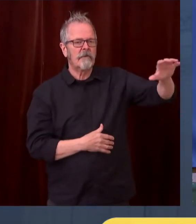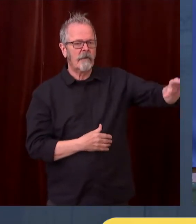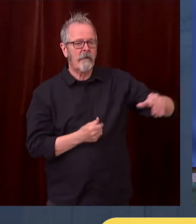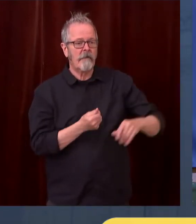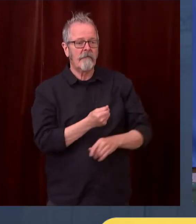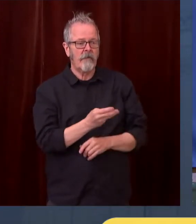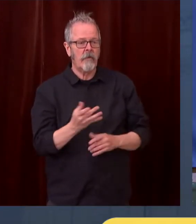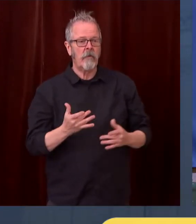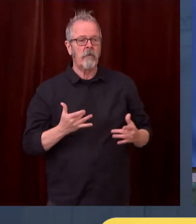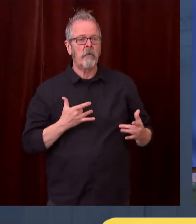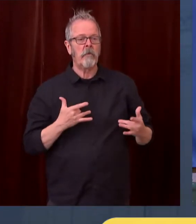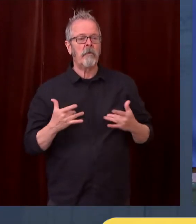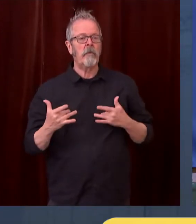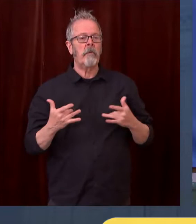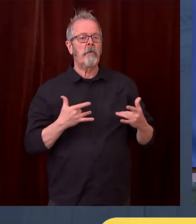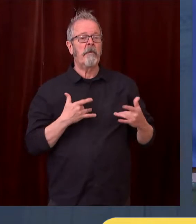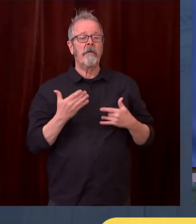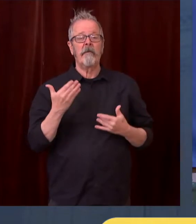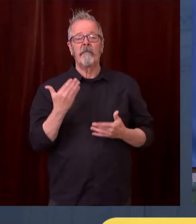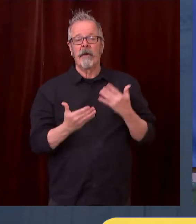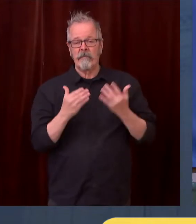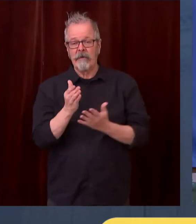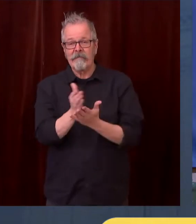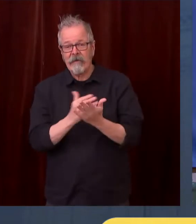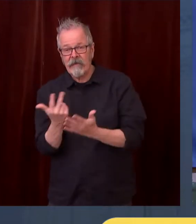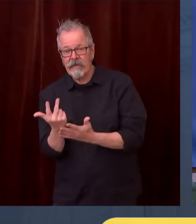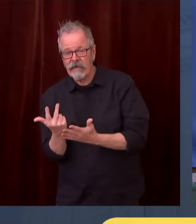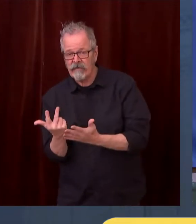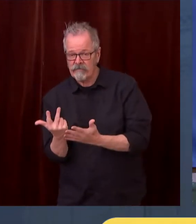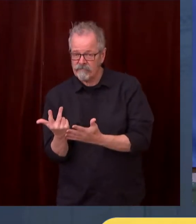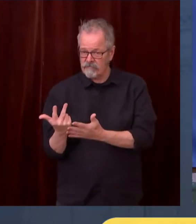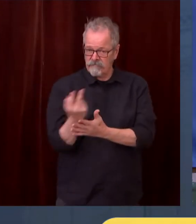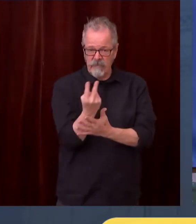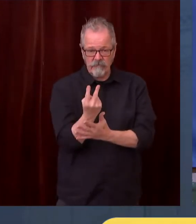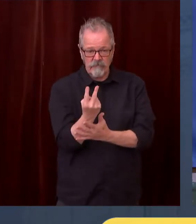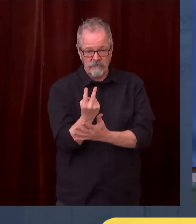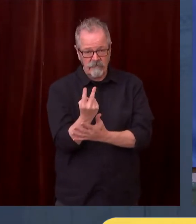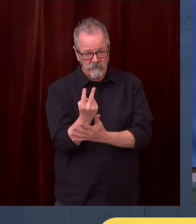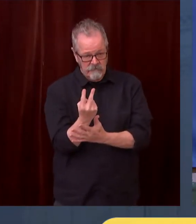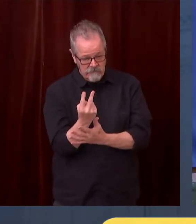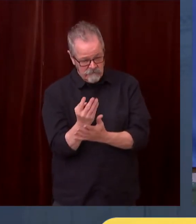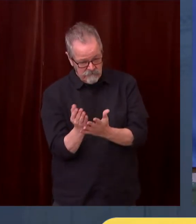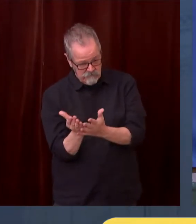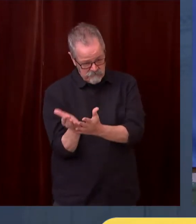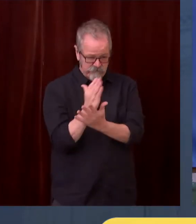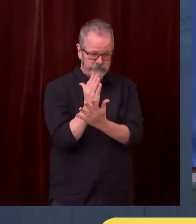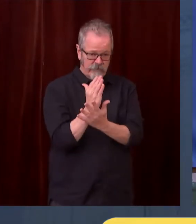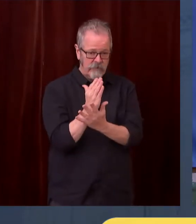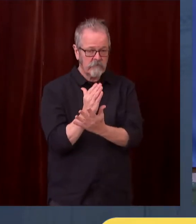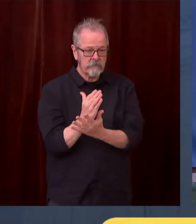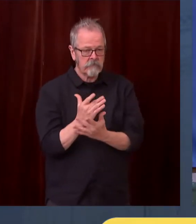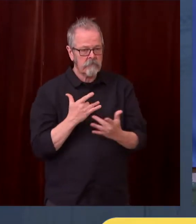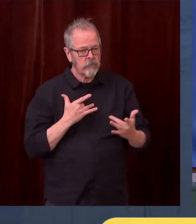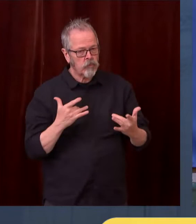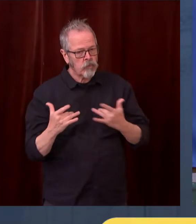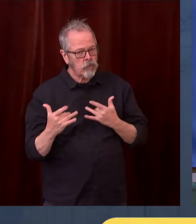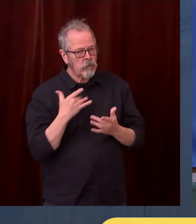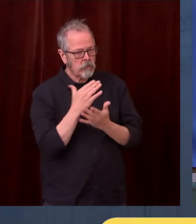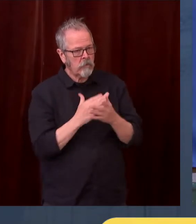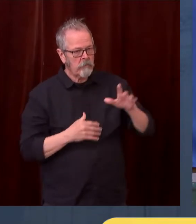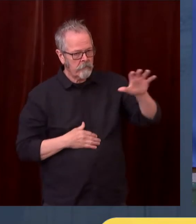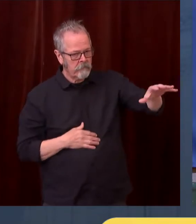We will have more to say about that Monday. But whatever happens, this will be dictated by the numbers by COVID.